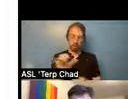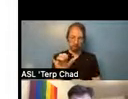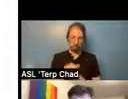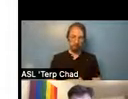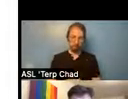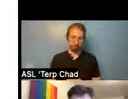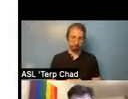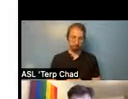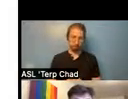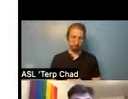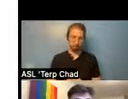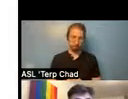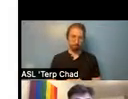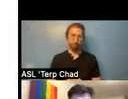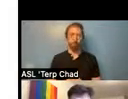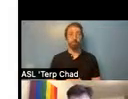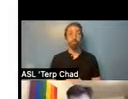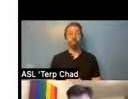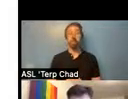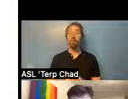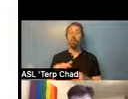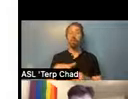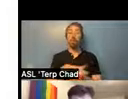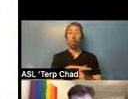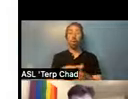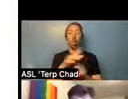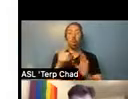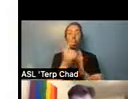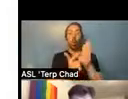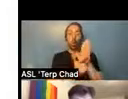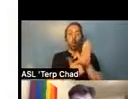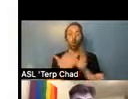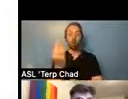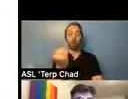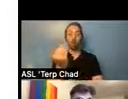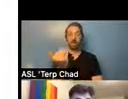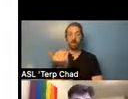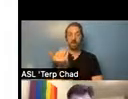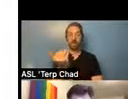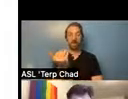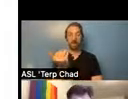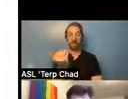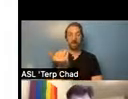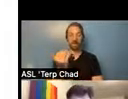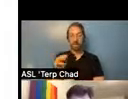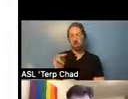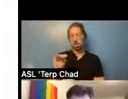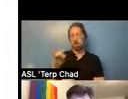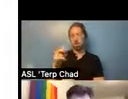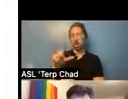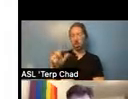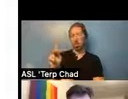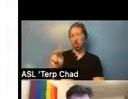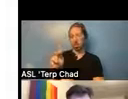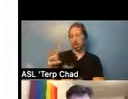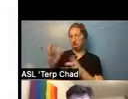Um, and then just to talk a little bit about local law, which Michael, um, corn talked about earlier. Um, this is something that, um, was